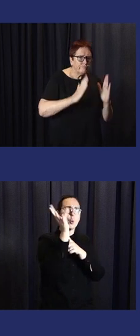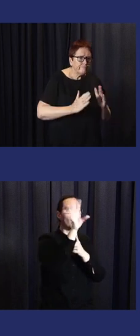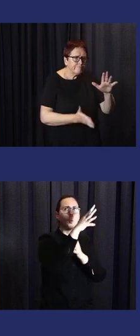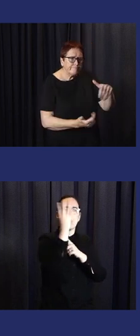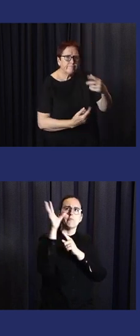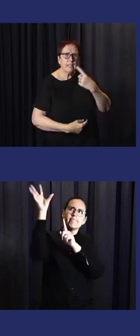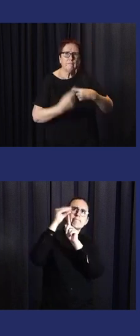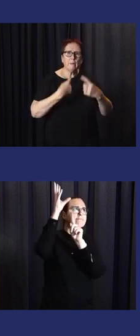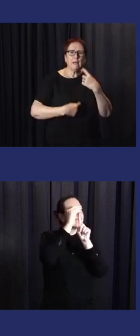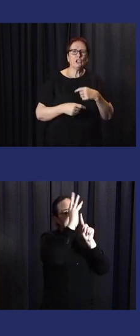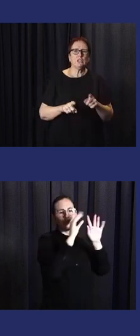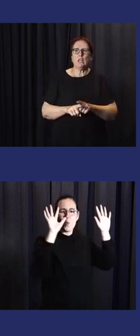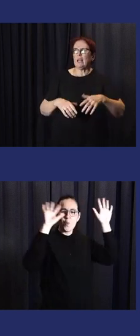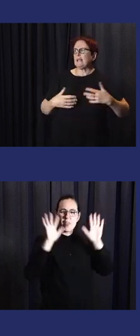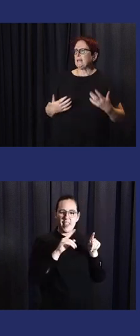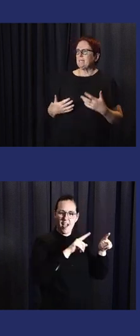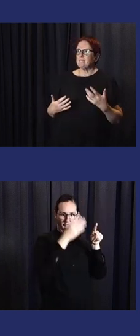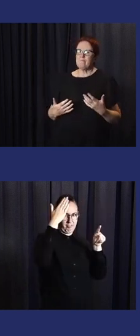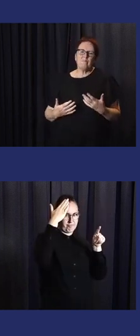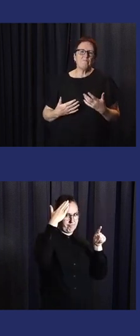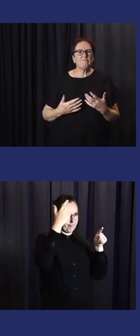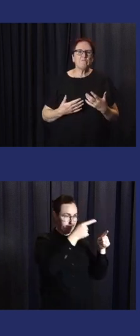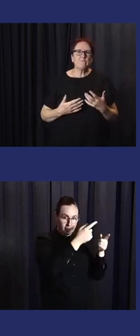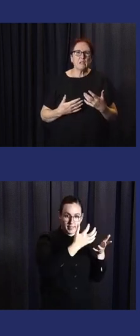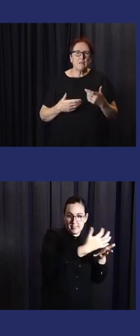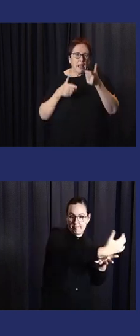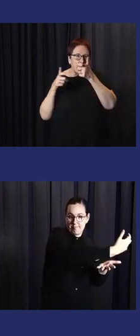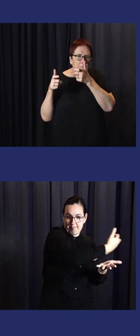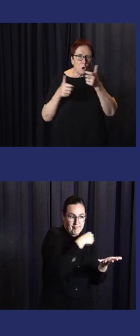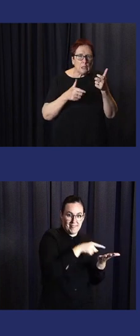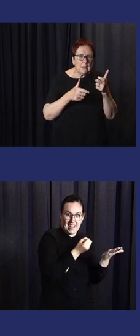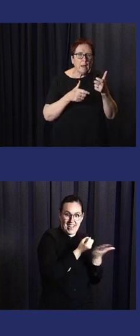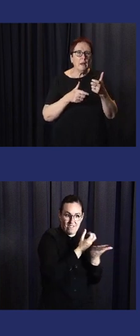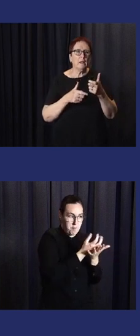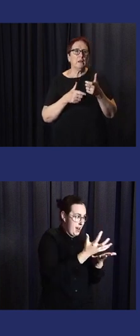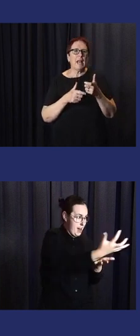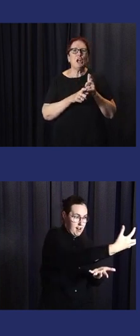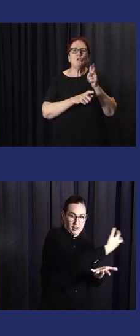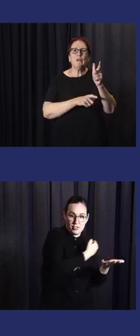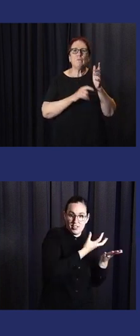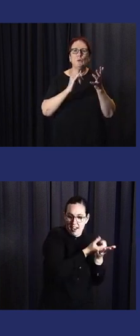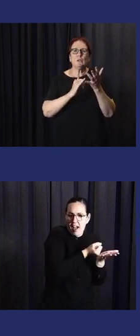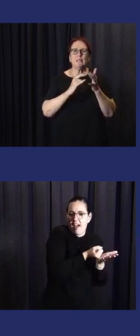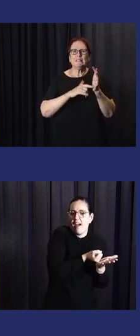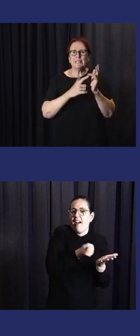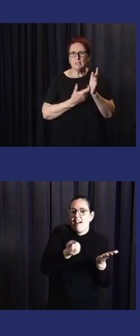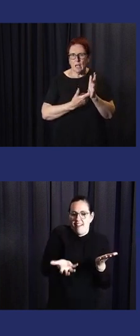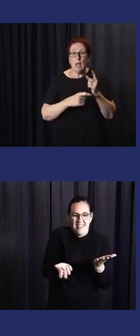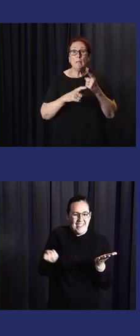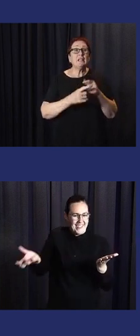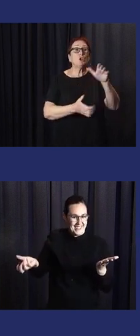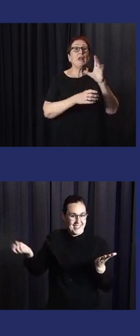a province meteorological station. And they collect the information, like they